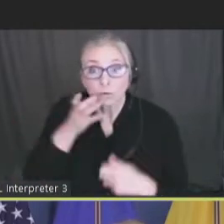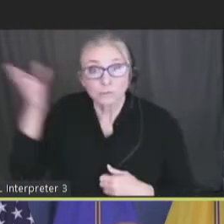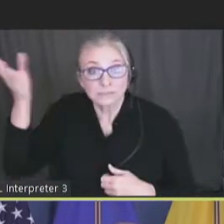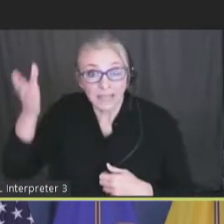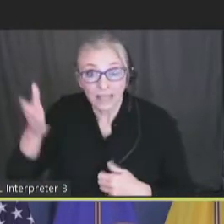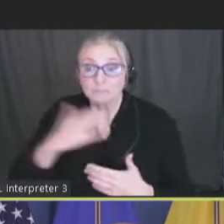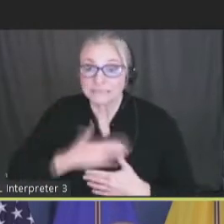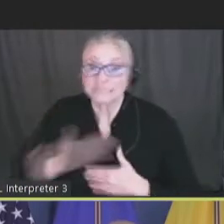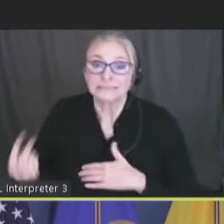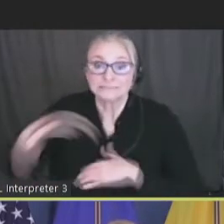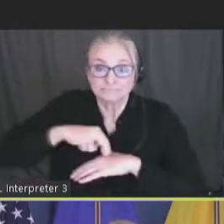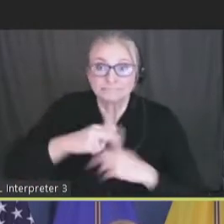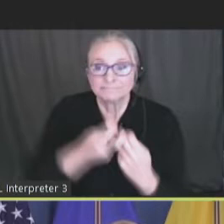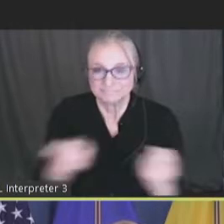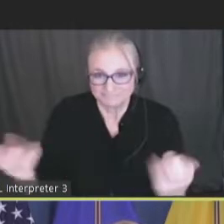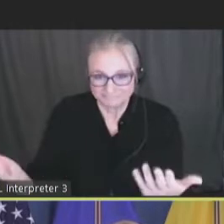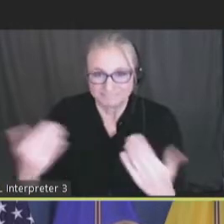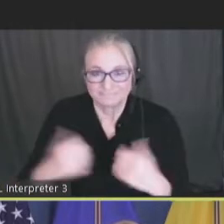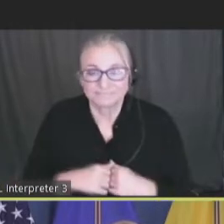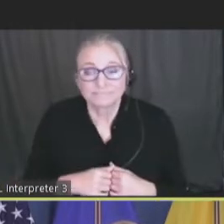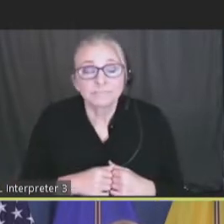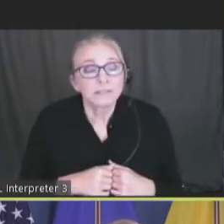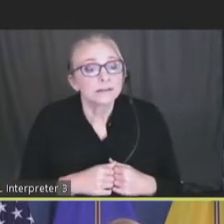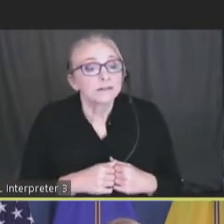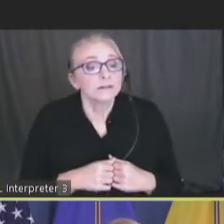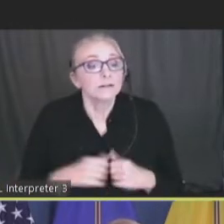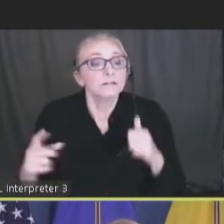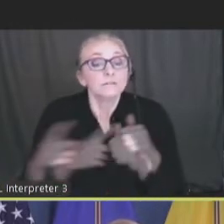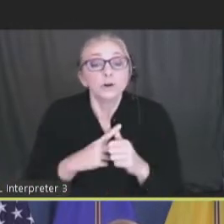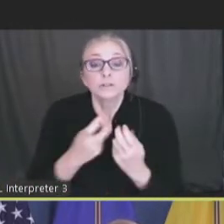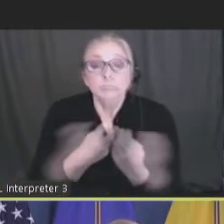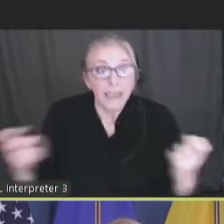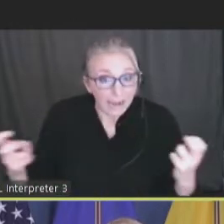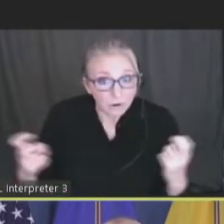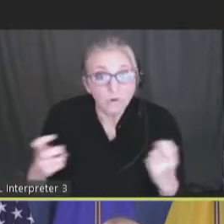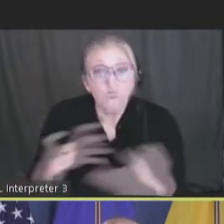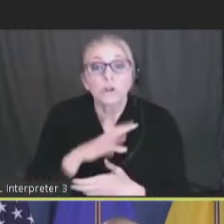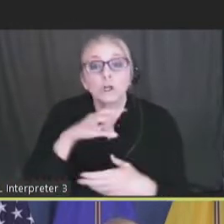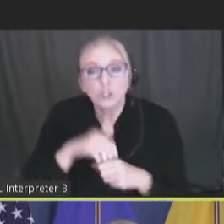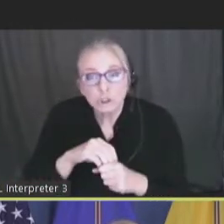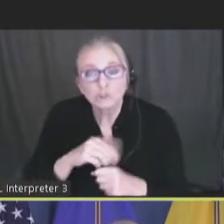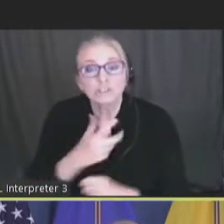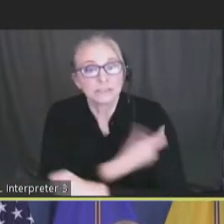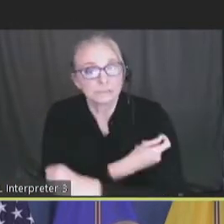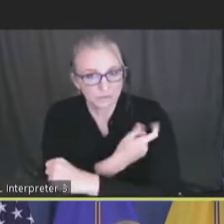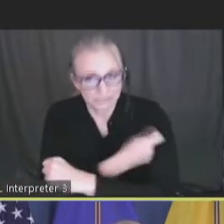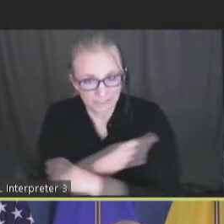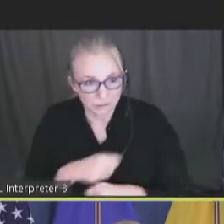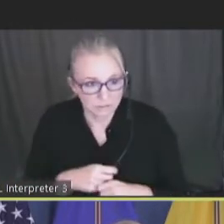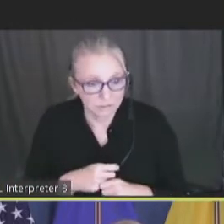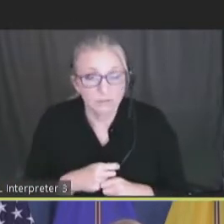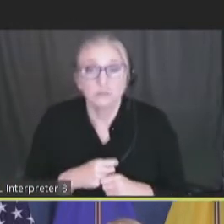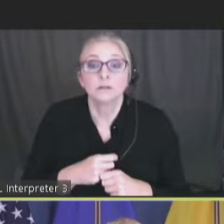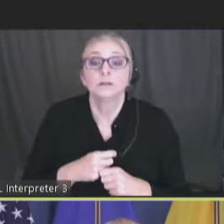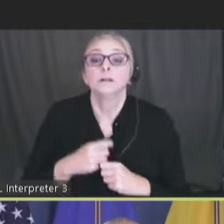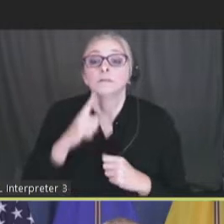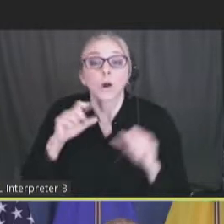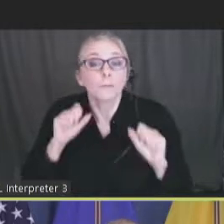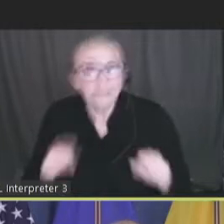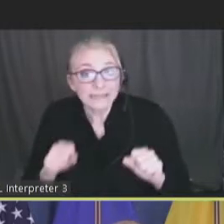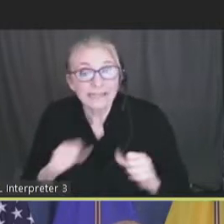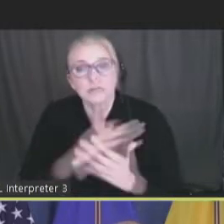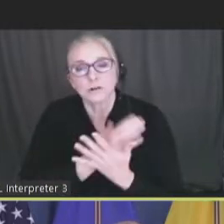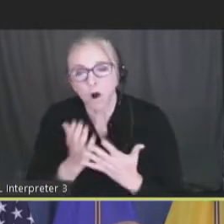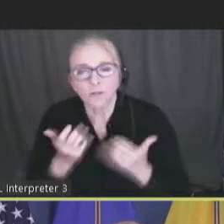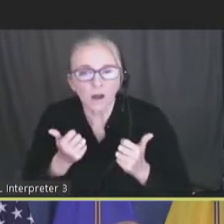stage to come forward. Our first panel for the day is inclusion and immunization, addressing abilities in all of our